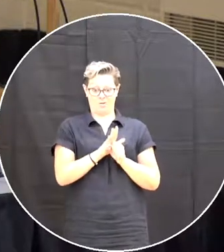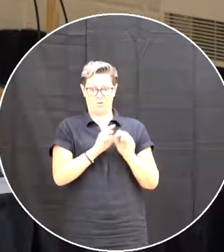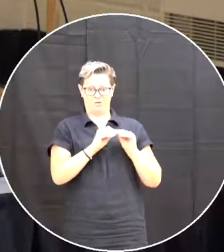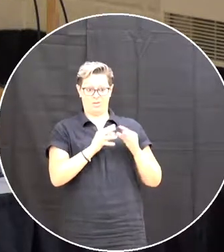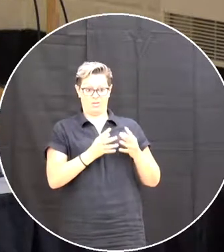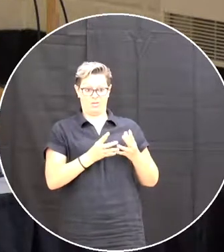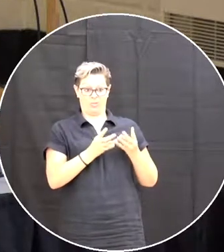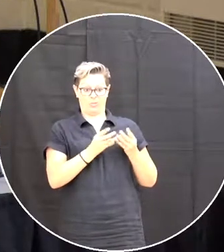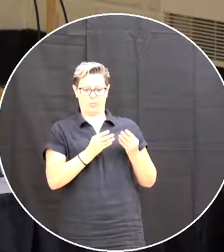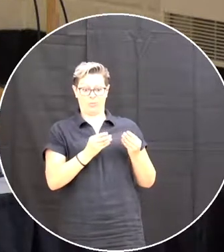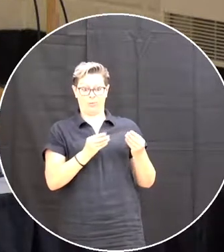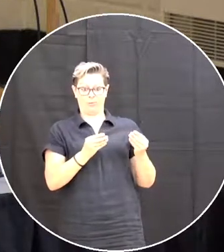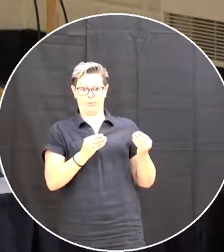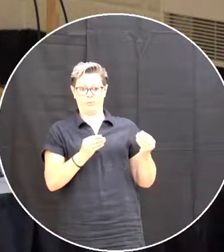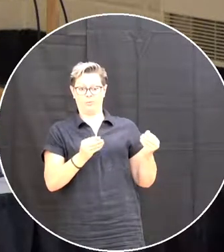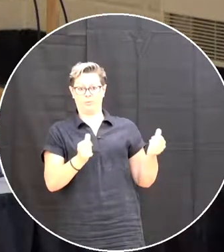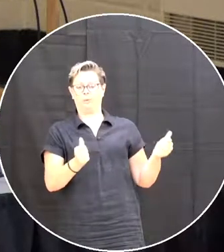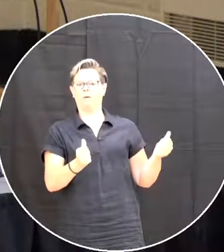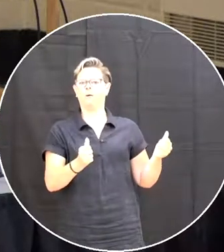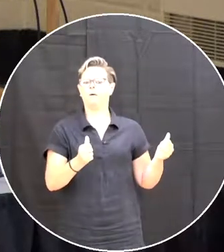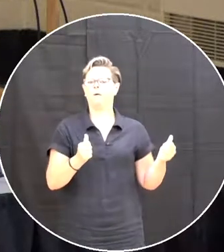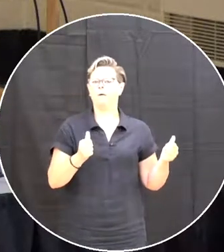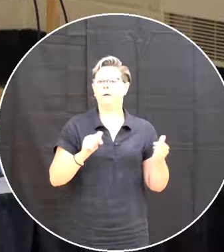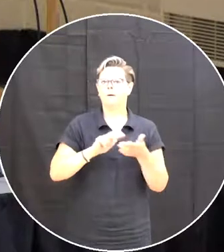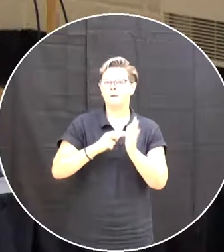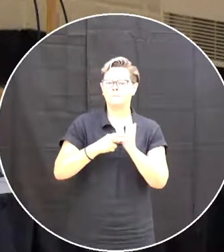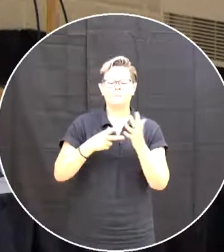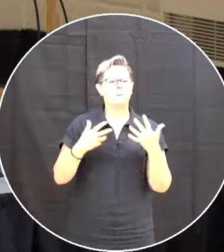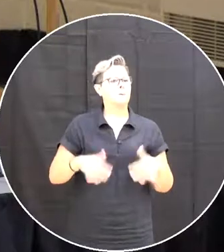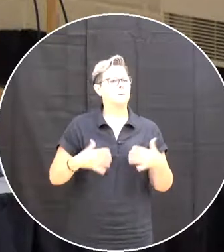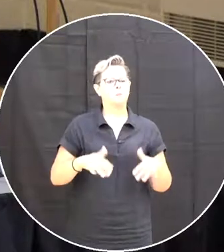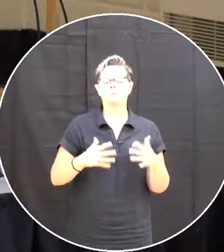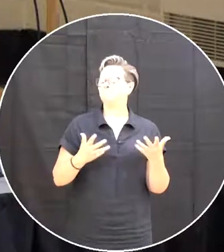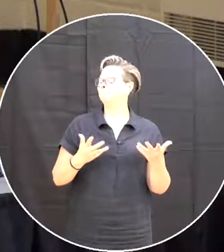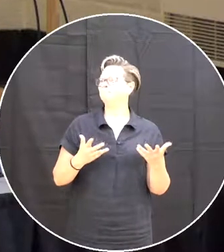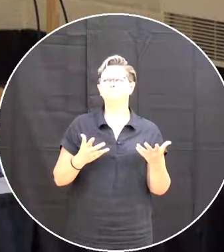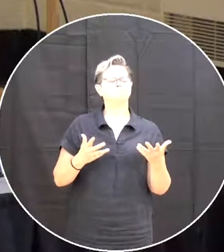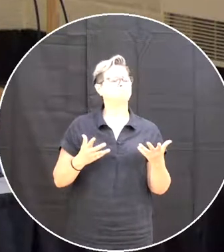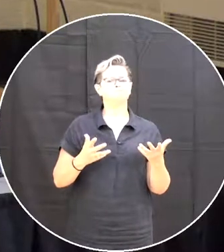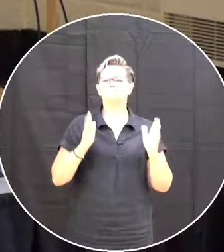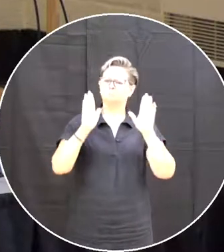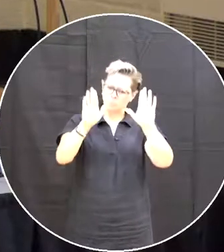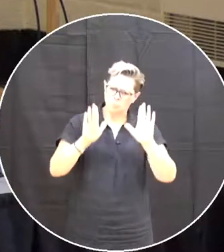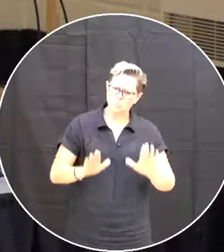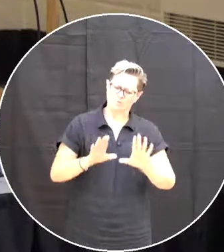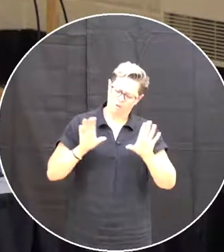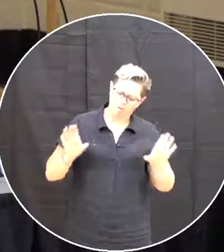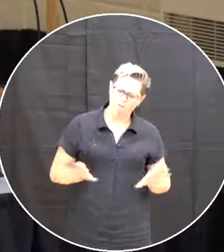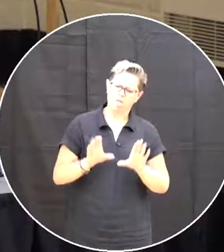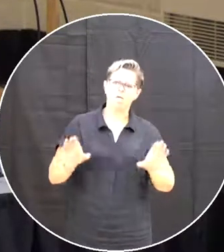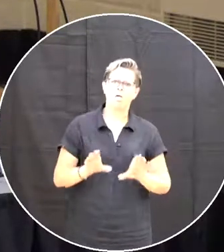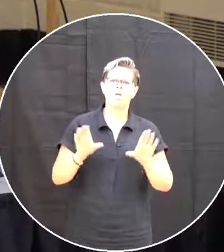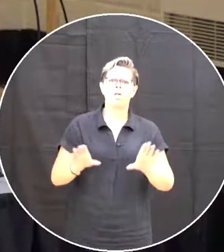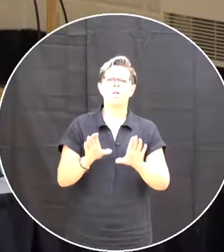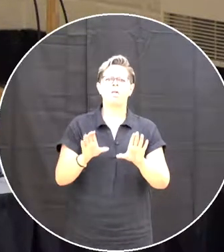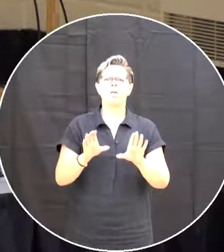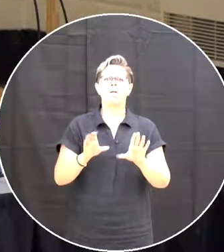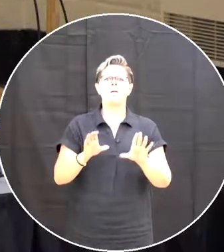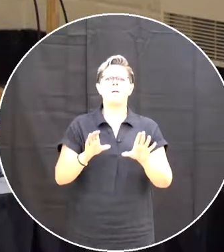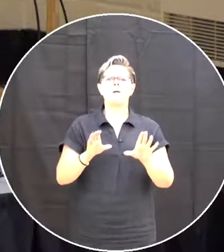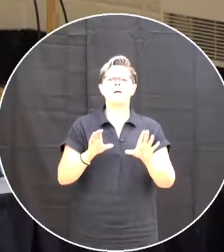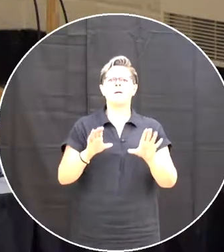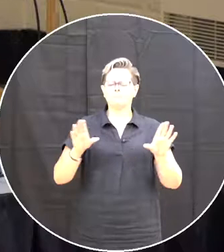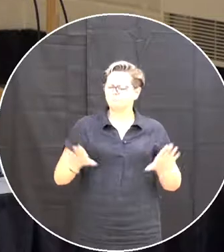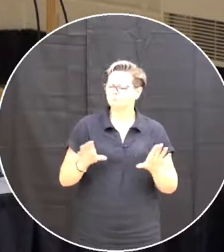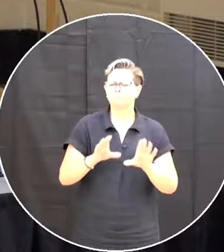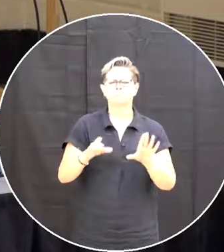been A tremendous effort On the part of a Uh I'll channel Um Churchill a little bit here When